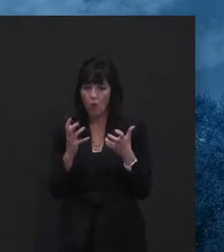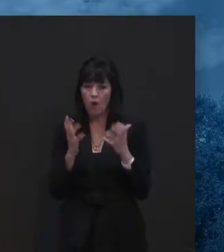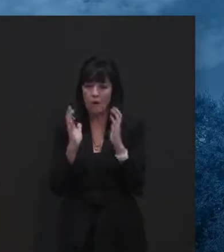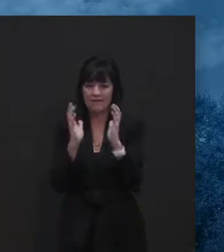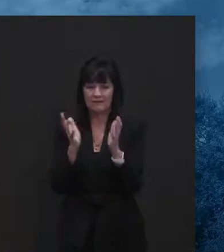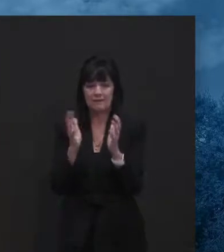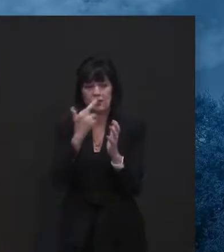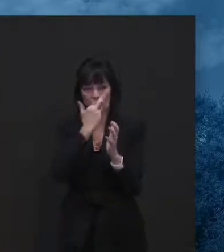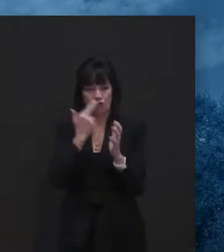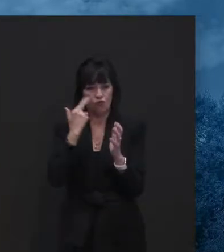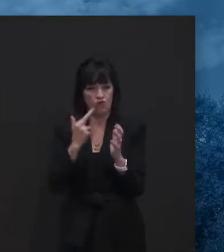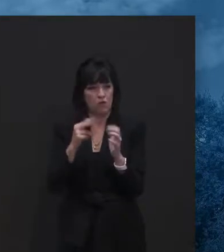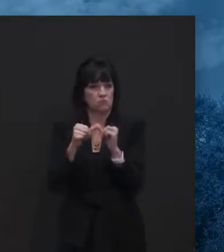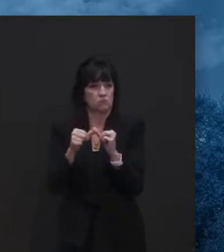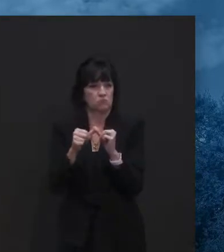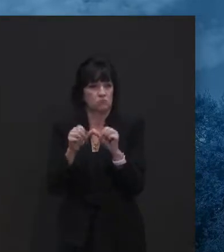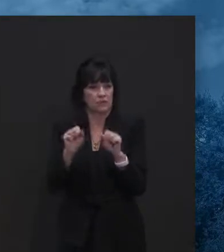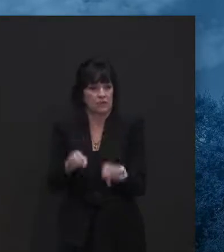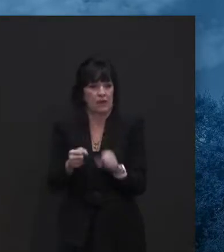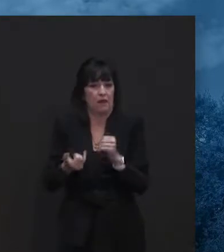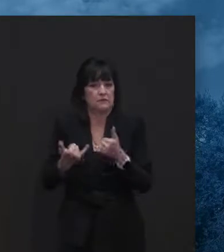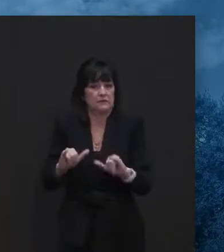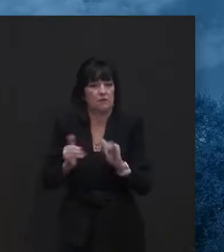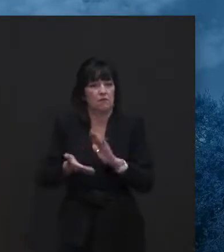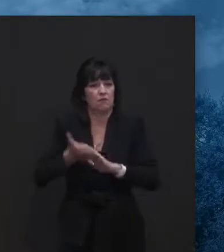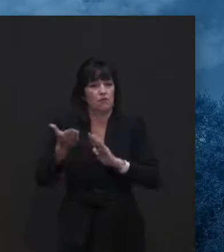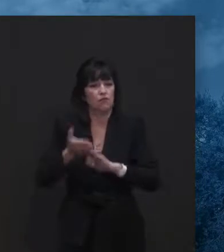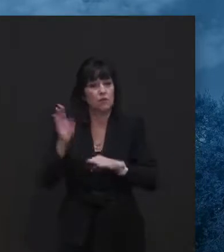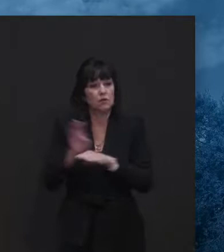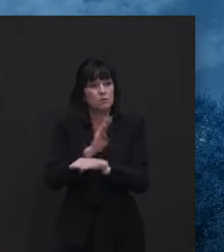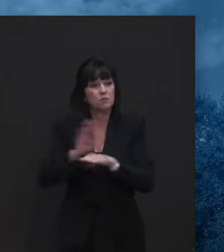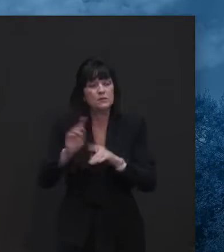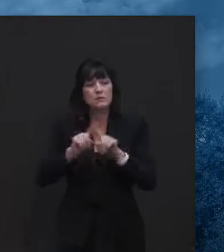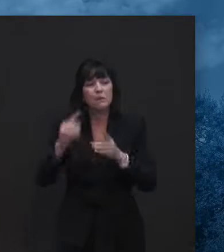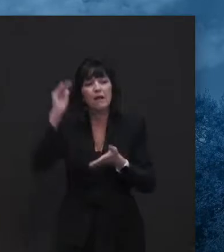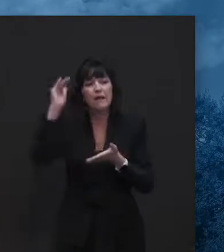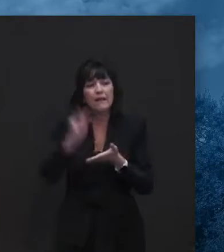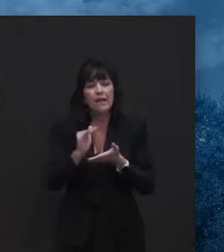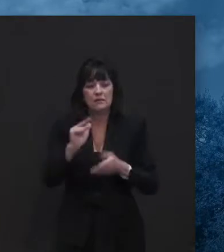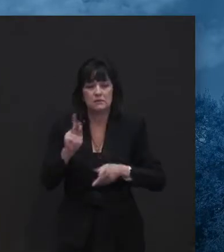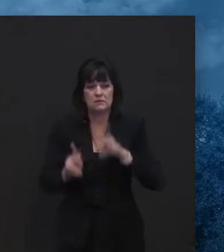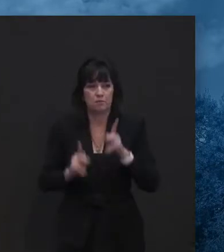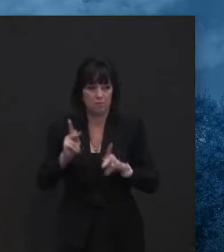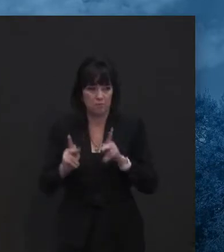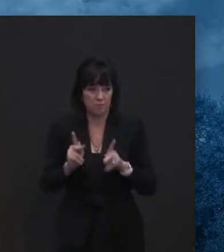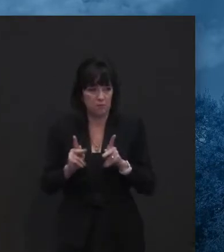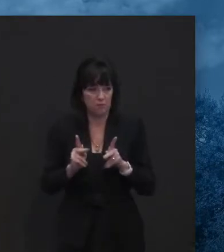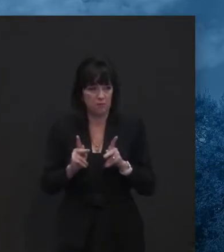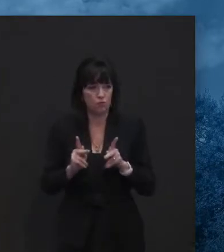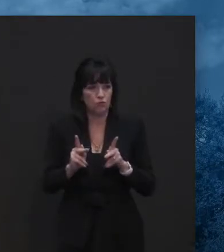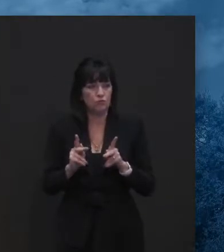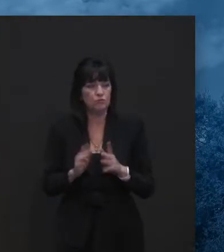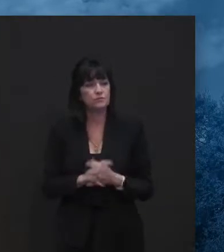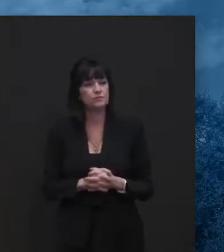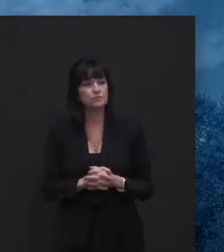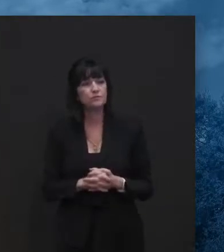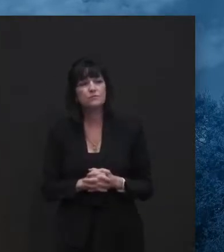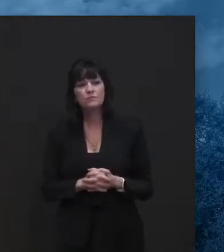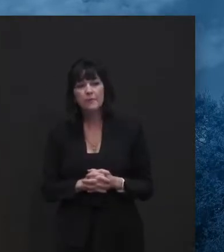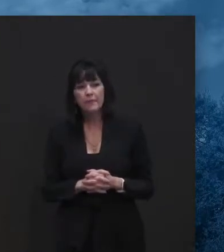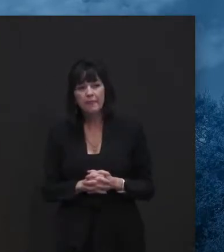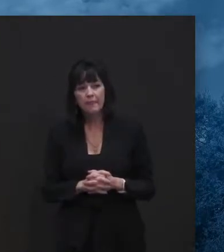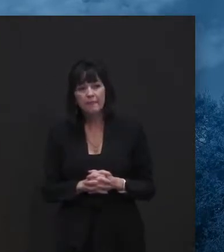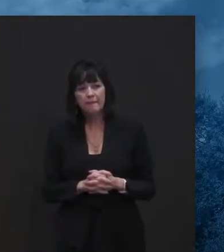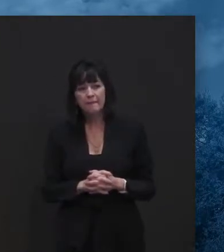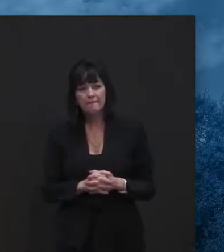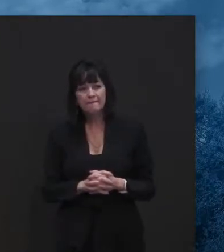the approach that, that we're taking and, and we hope that it works. One of the things that we've been doing some analysis here the last couple of days of